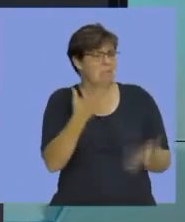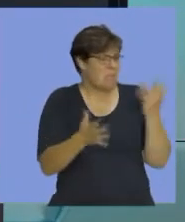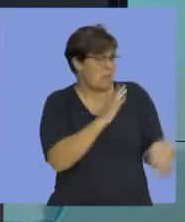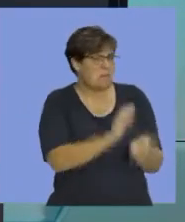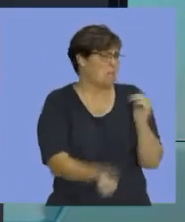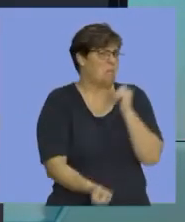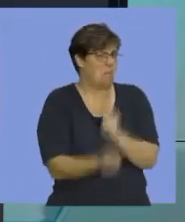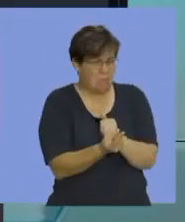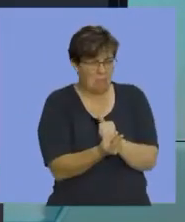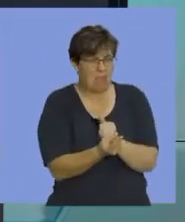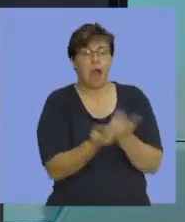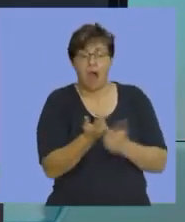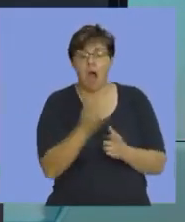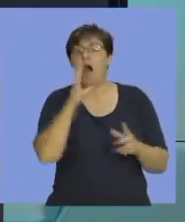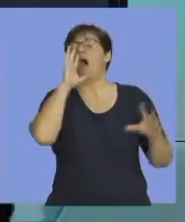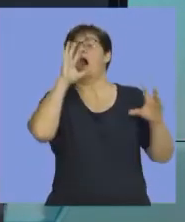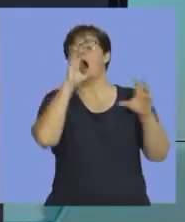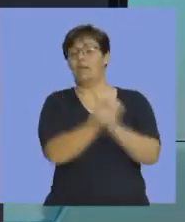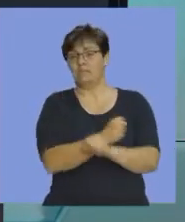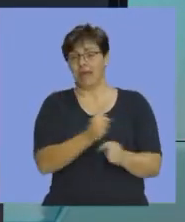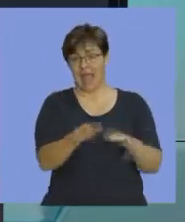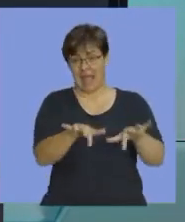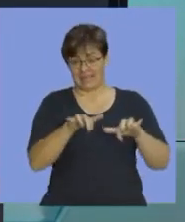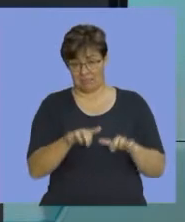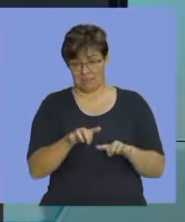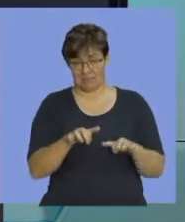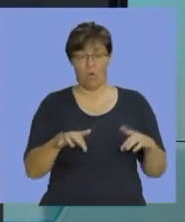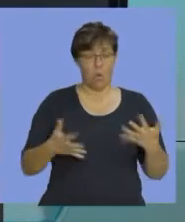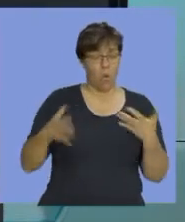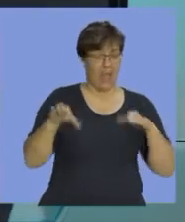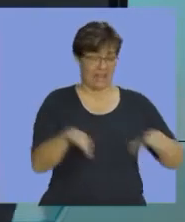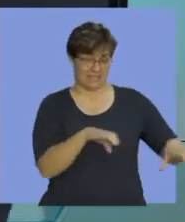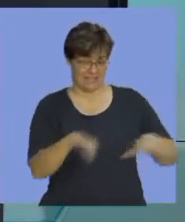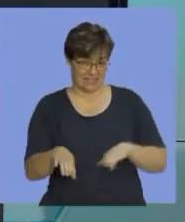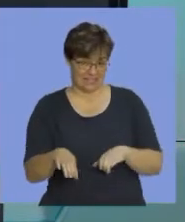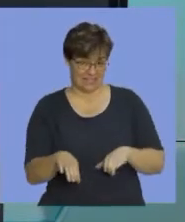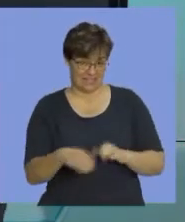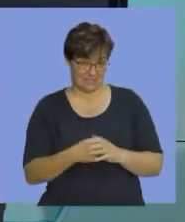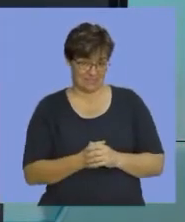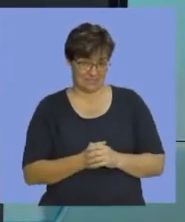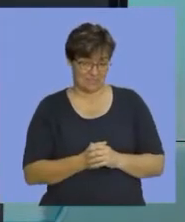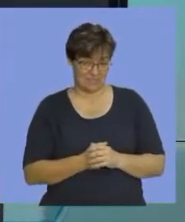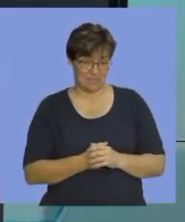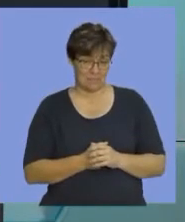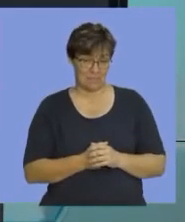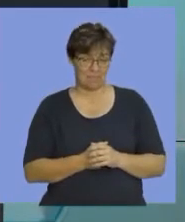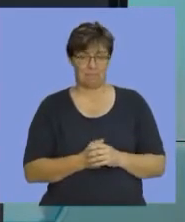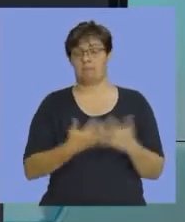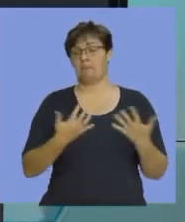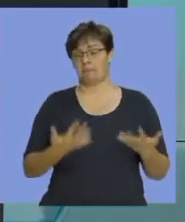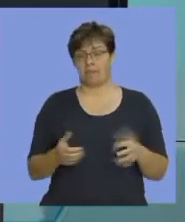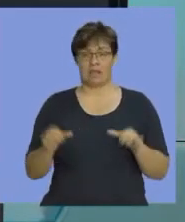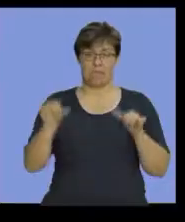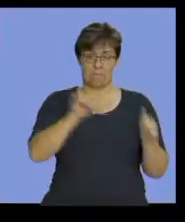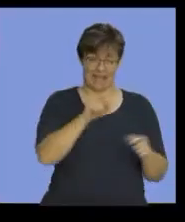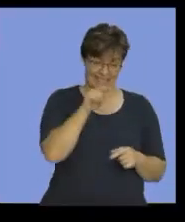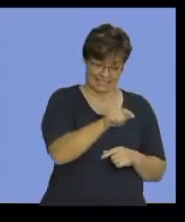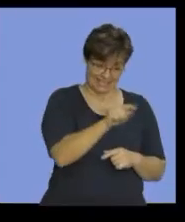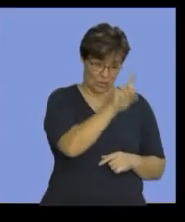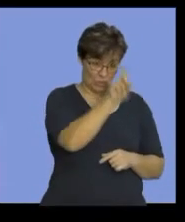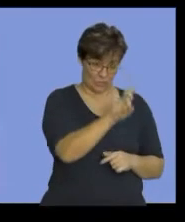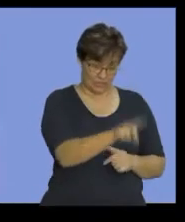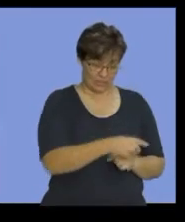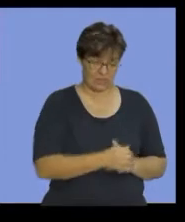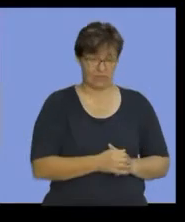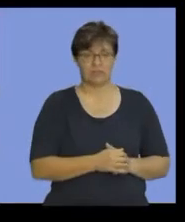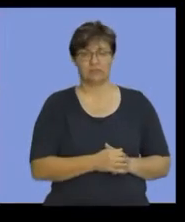be something that could feature in an exam question or an activity that you are doing in class. Okay. Coming back to this particular question,